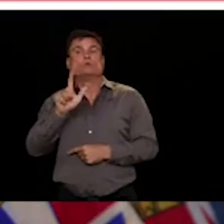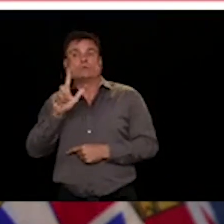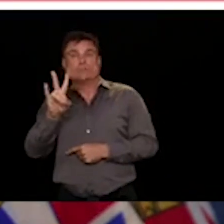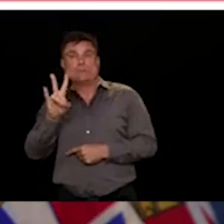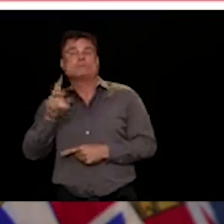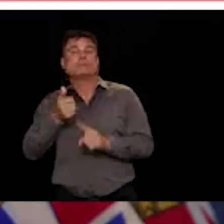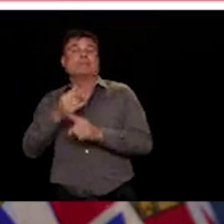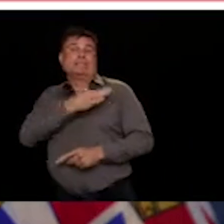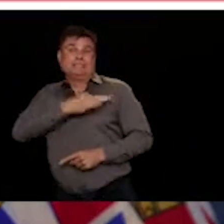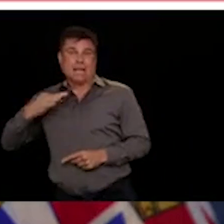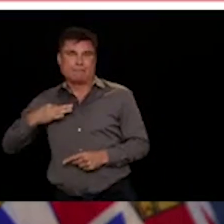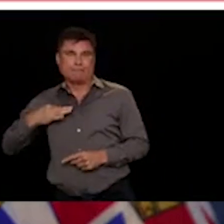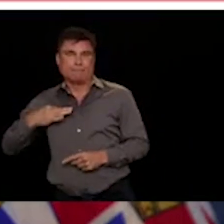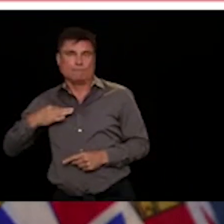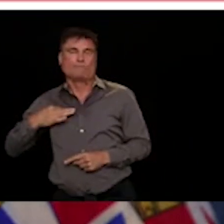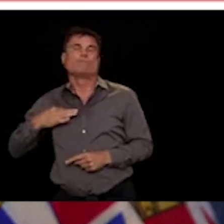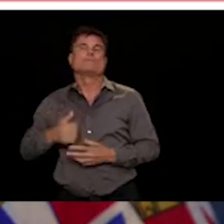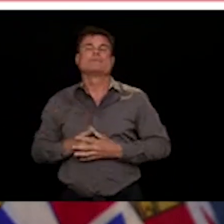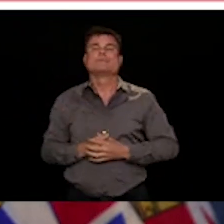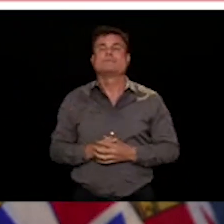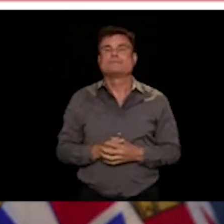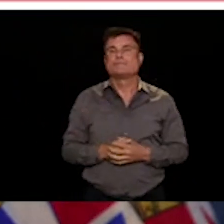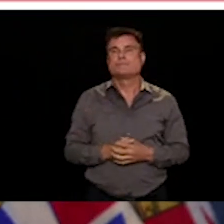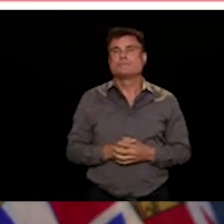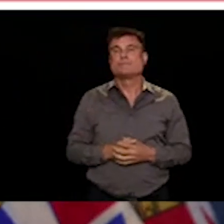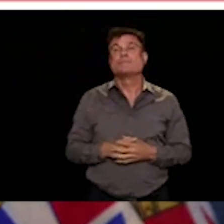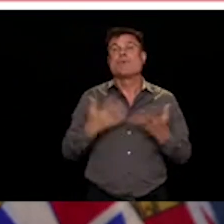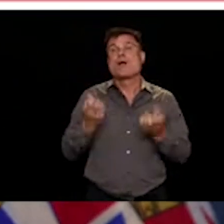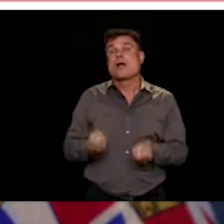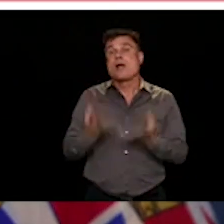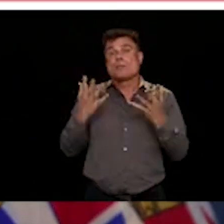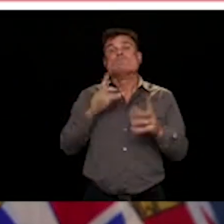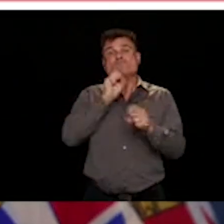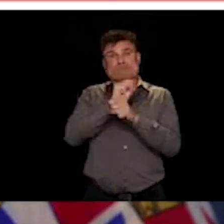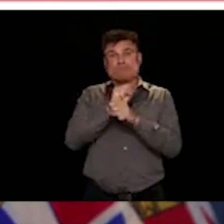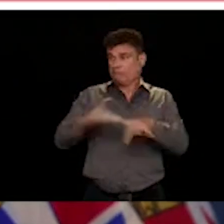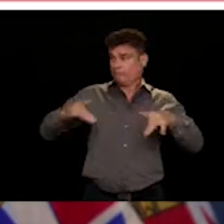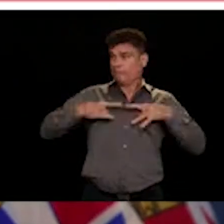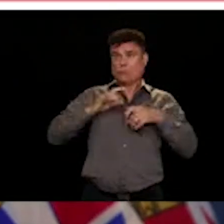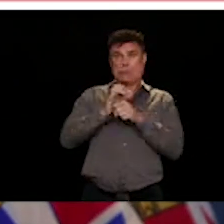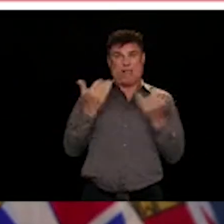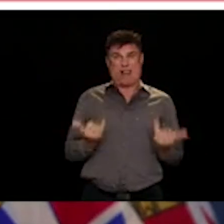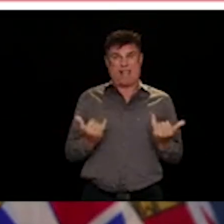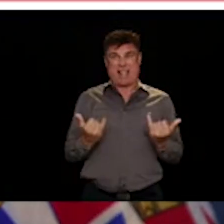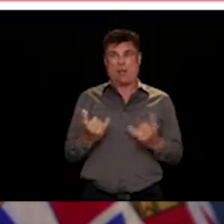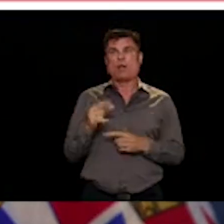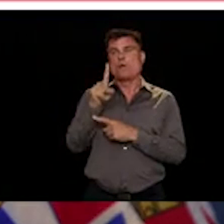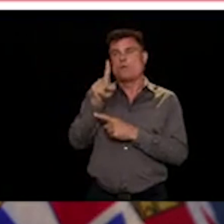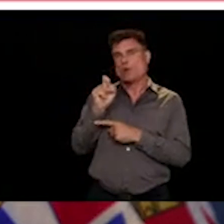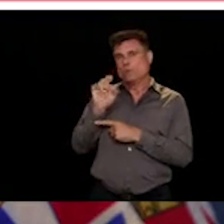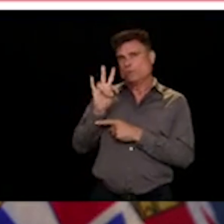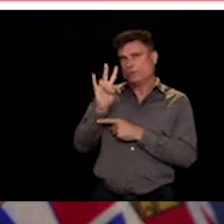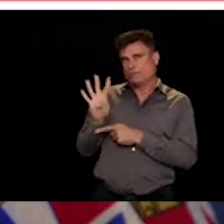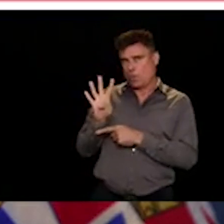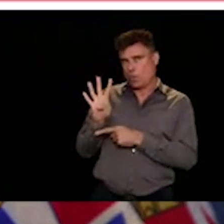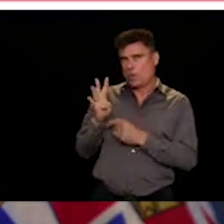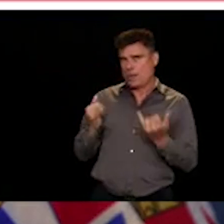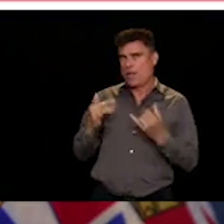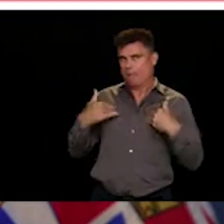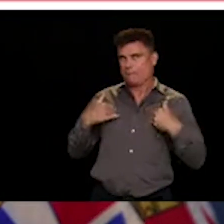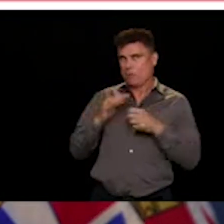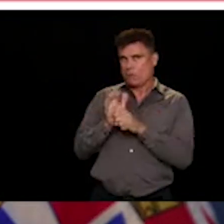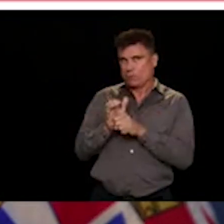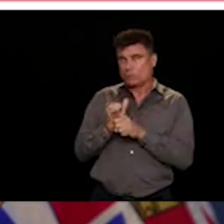In terms of our active cases, we have 174 active cases of whom 16 people are in